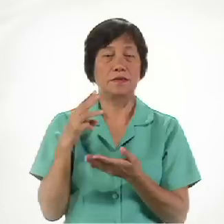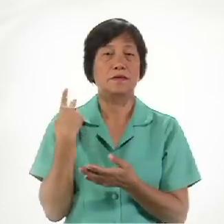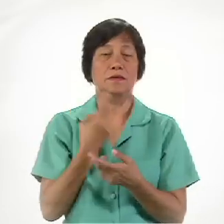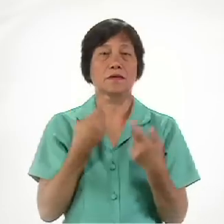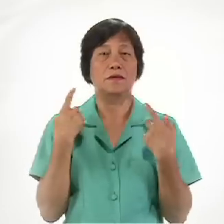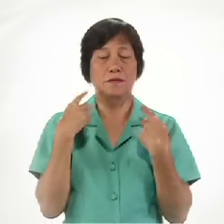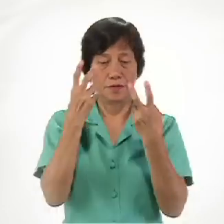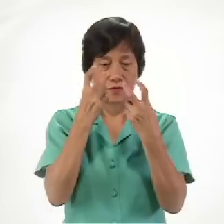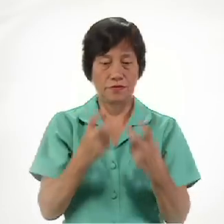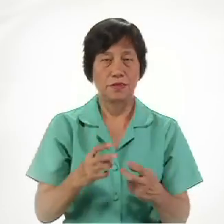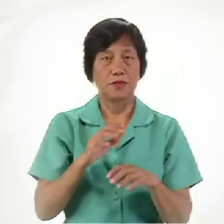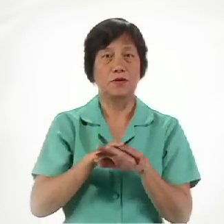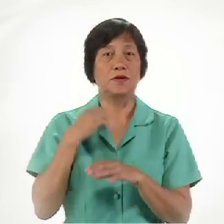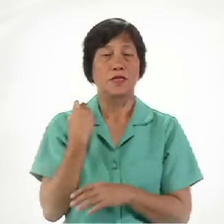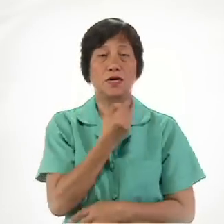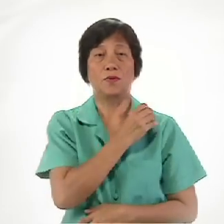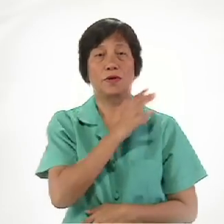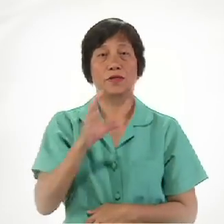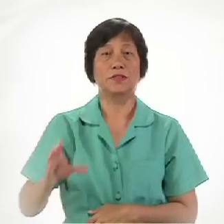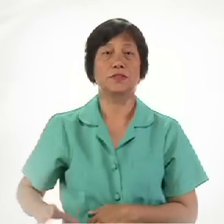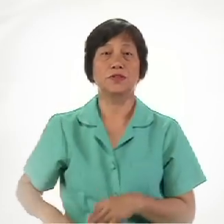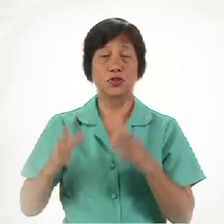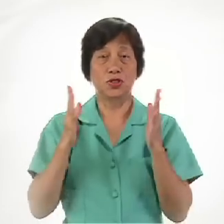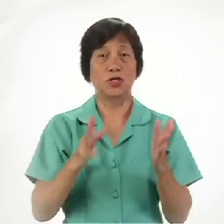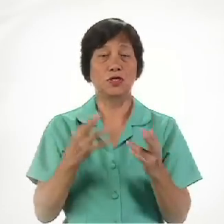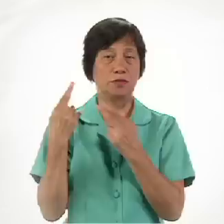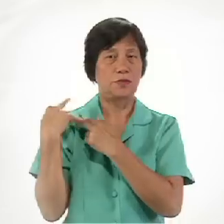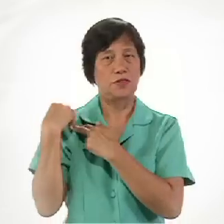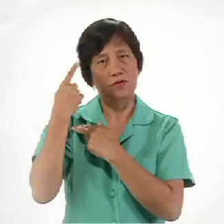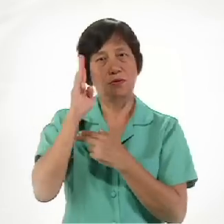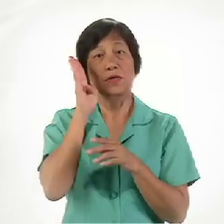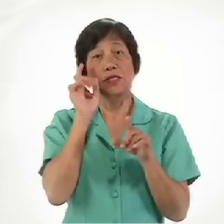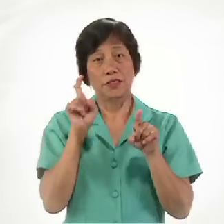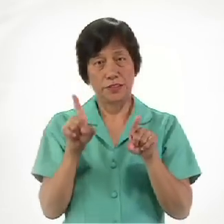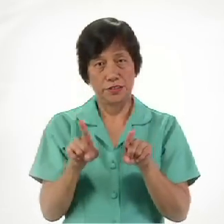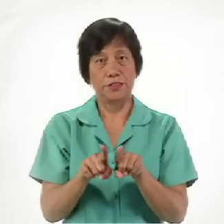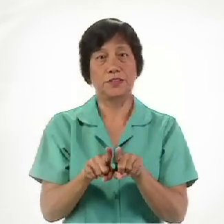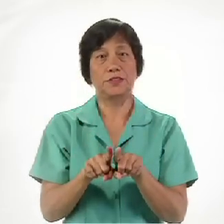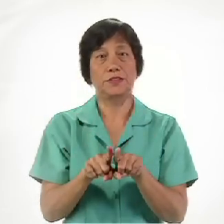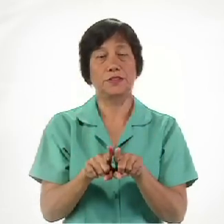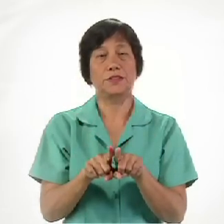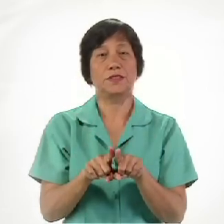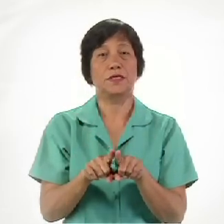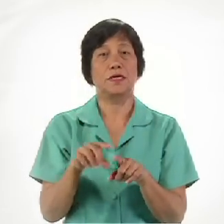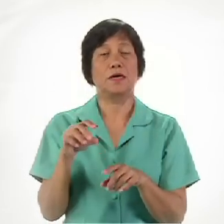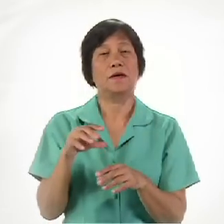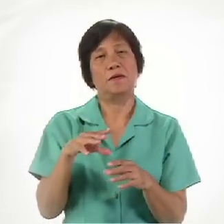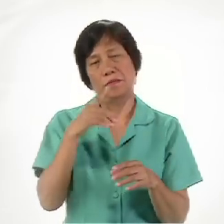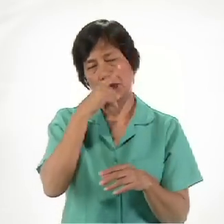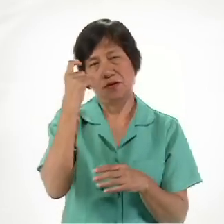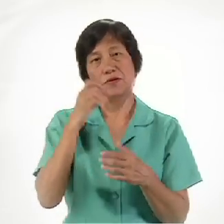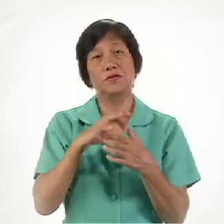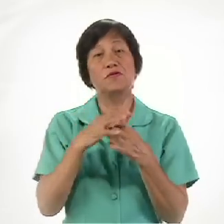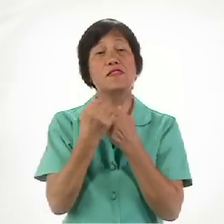on our Christian responsibility For our brothers and sisters Out of love And this is a